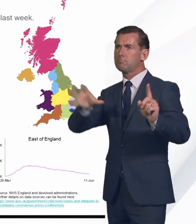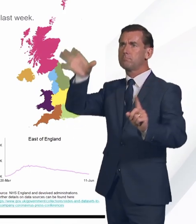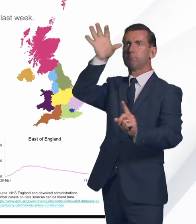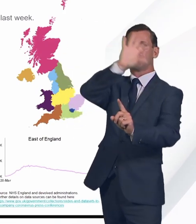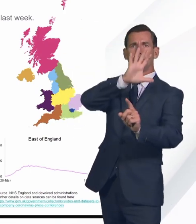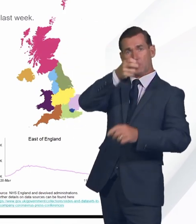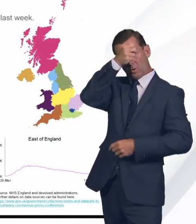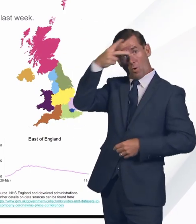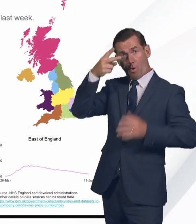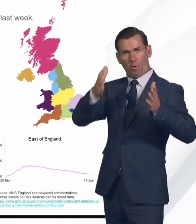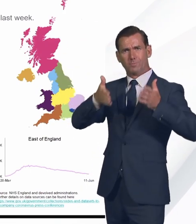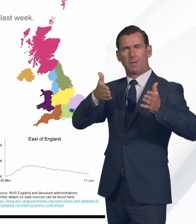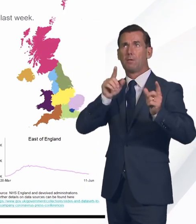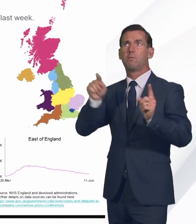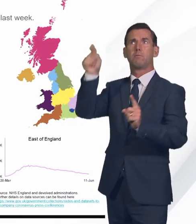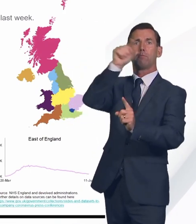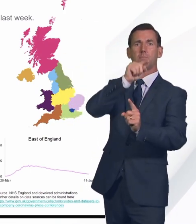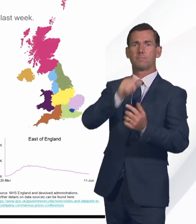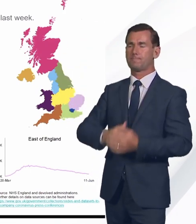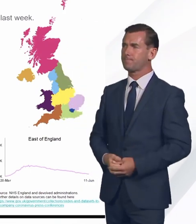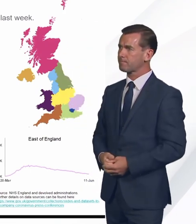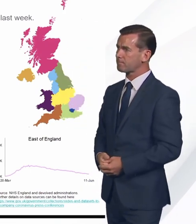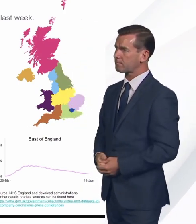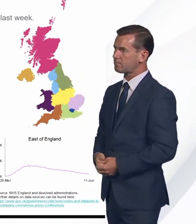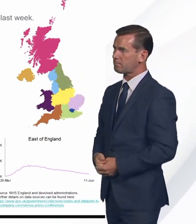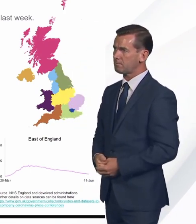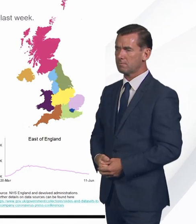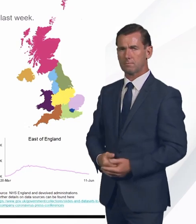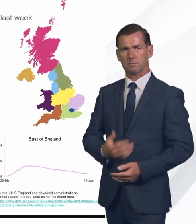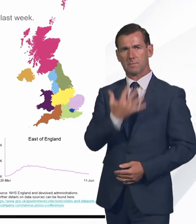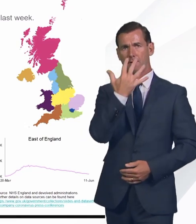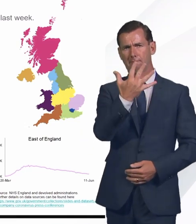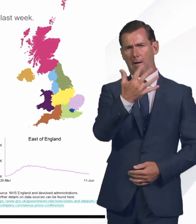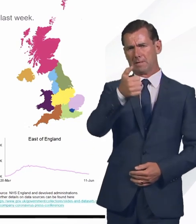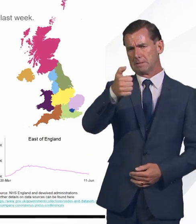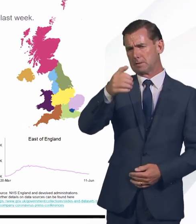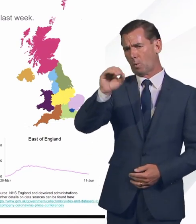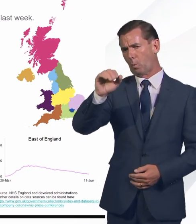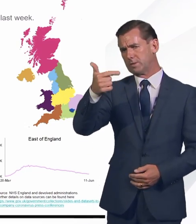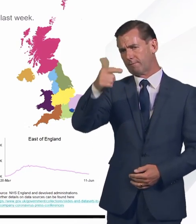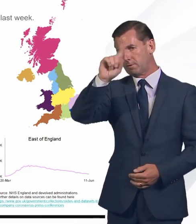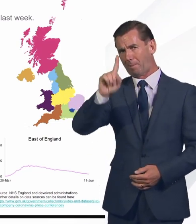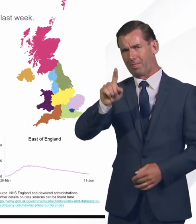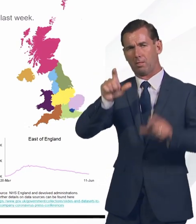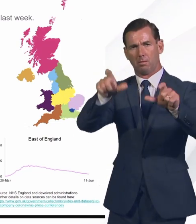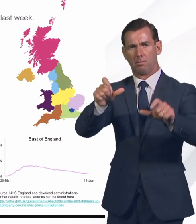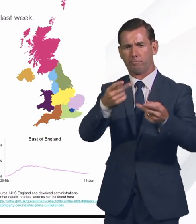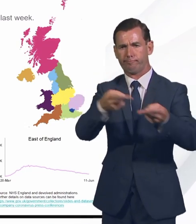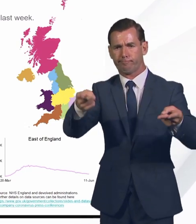across the country. There are now 5,607 people in hospital with coronavirus in the UK,